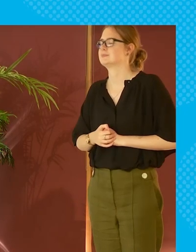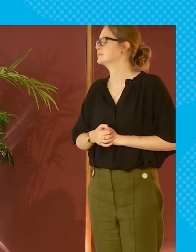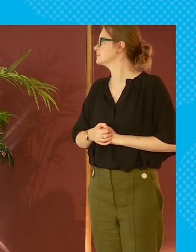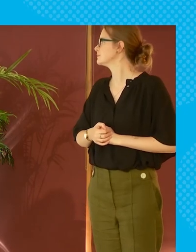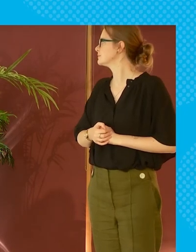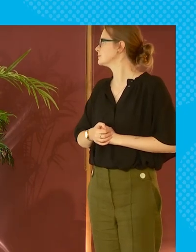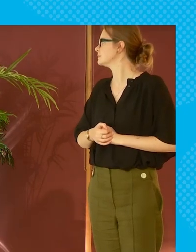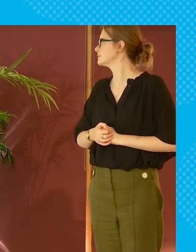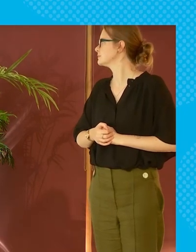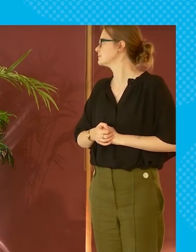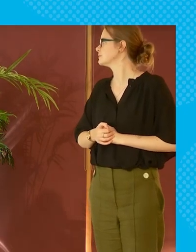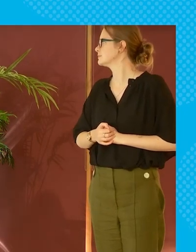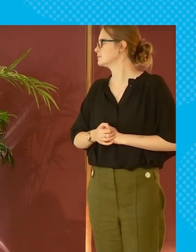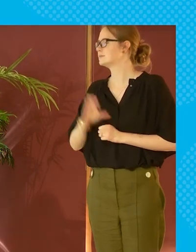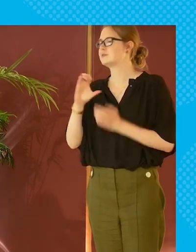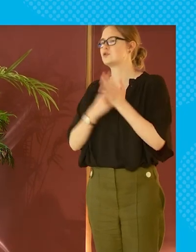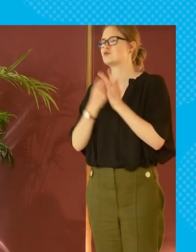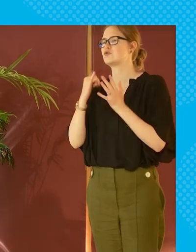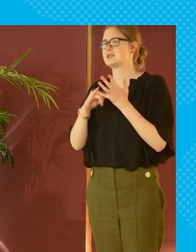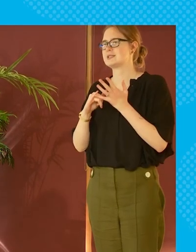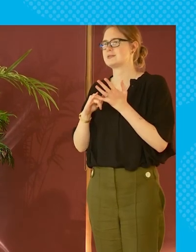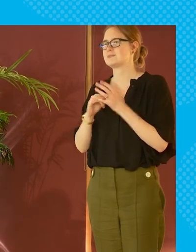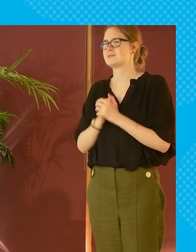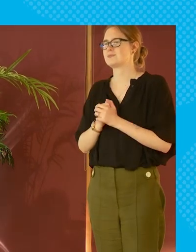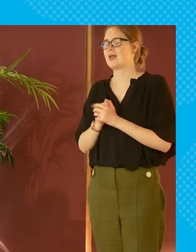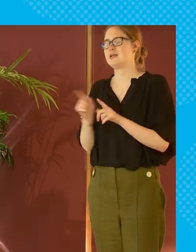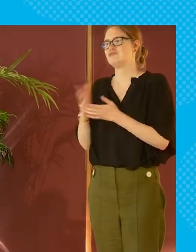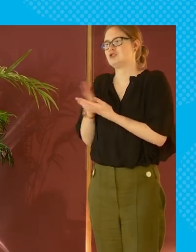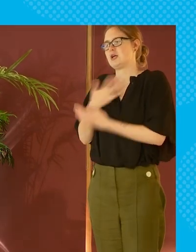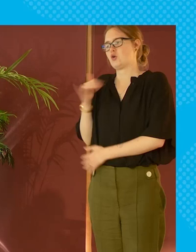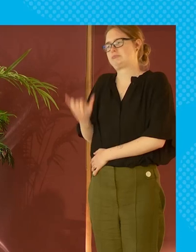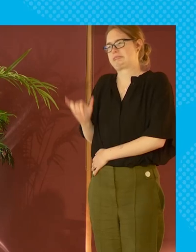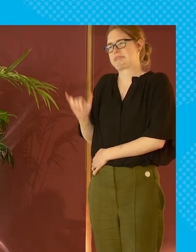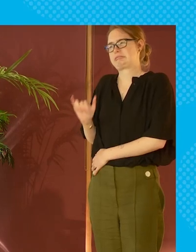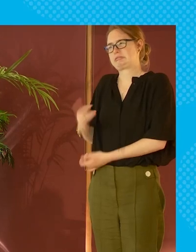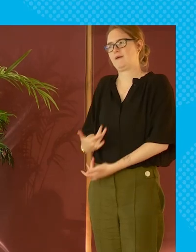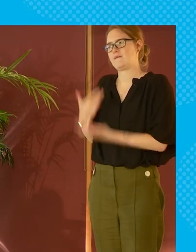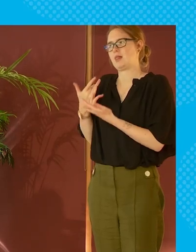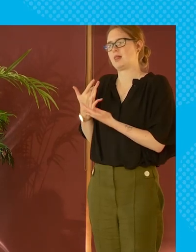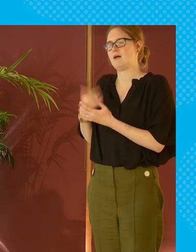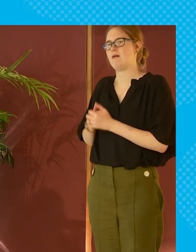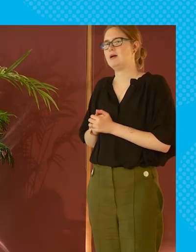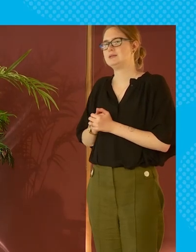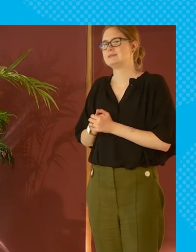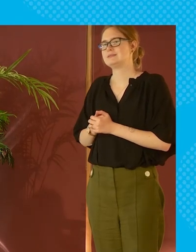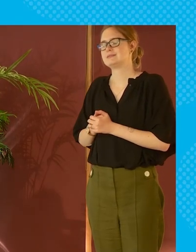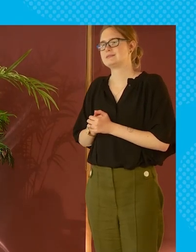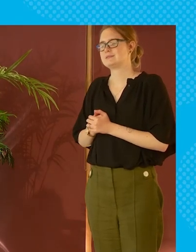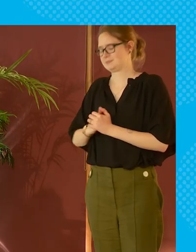chris jordan yeah i mean i i share the skepticism of sat at morag if that's a fair